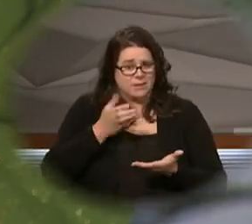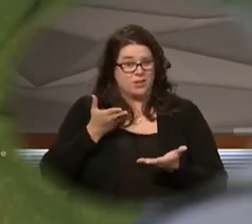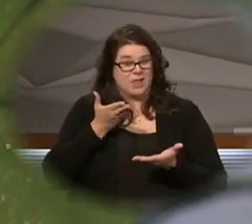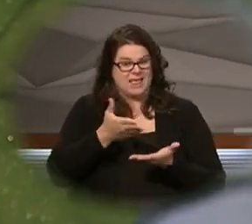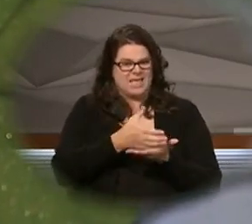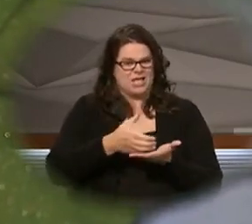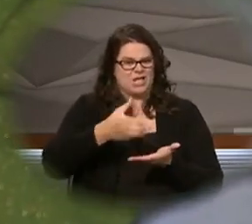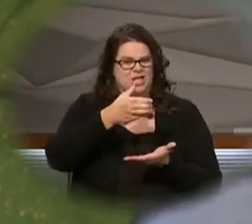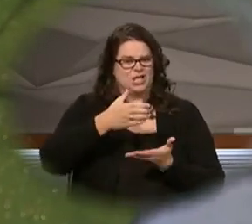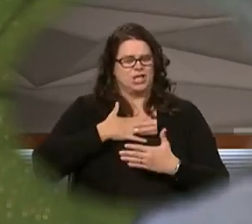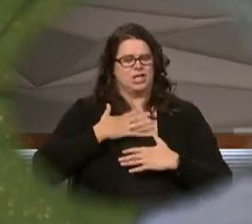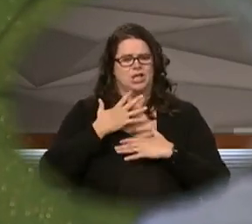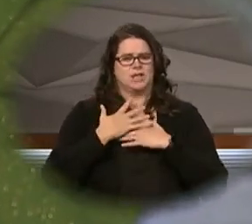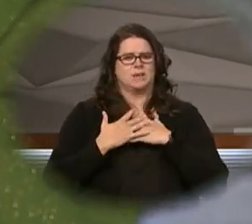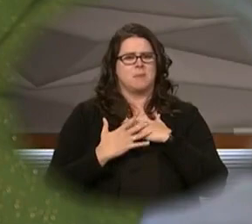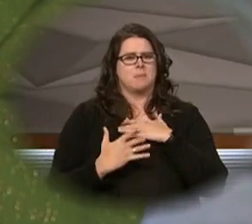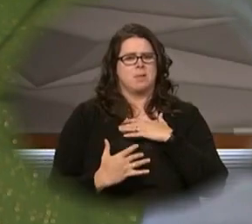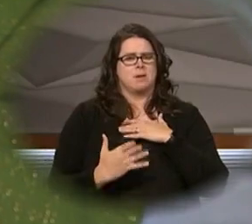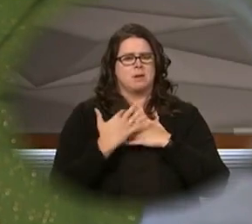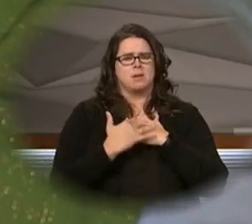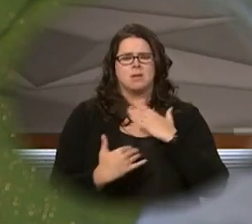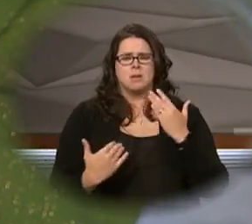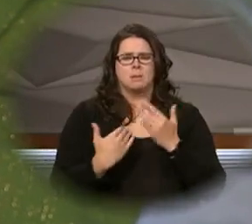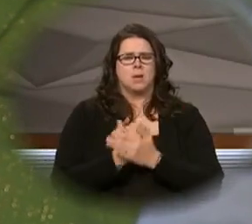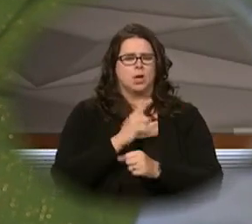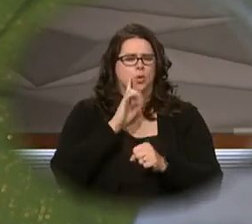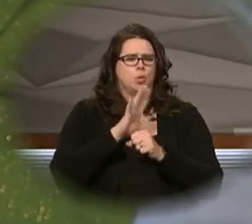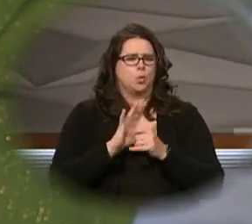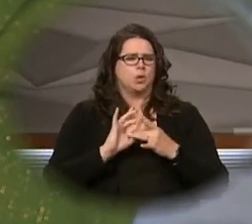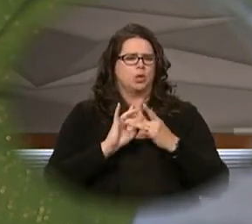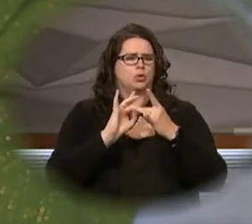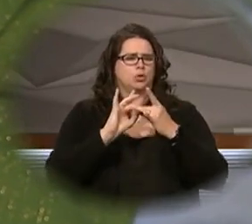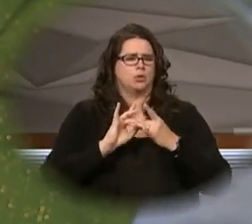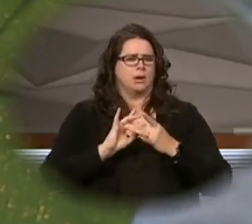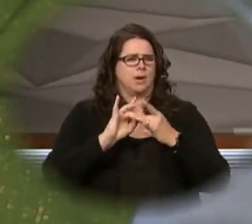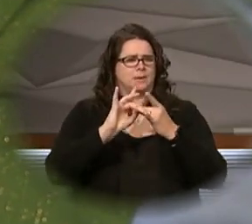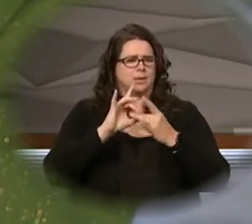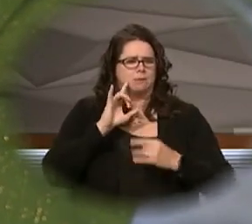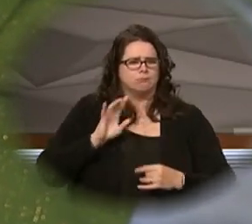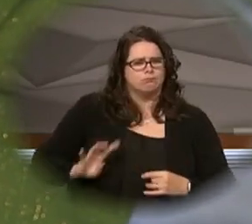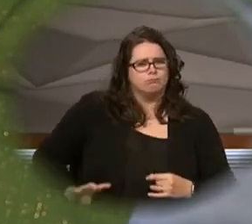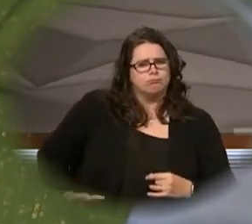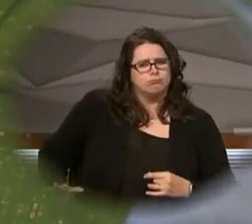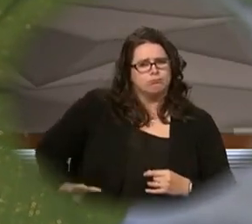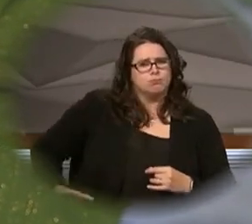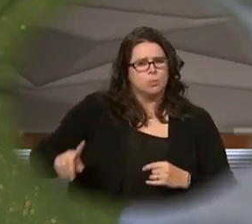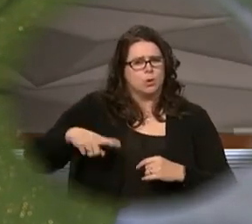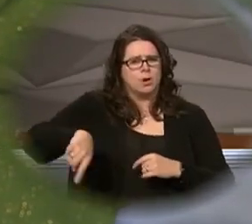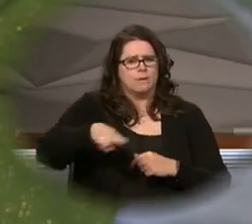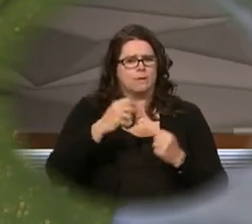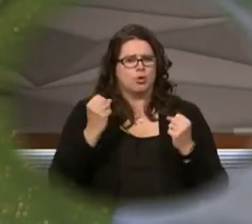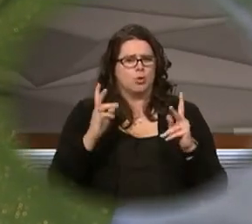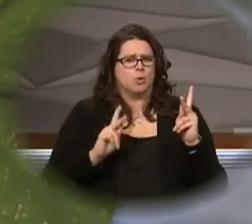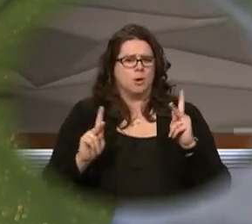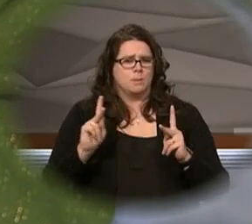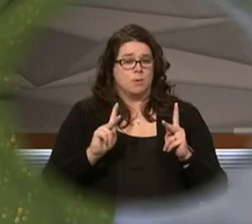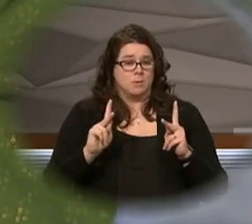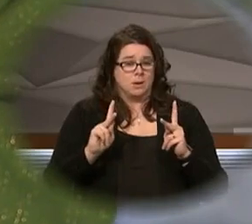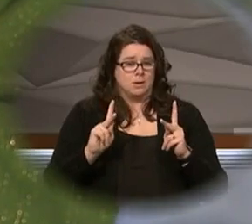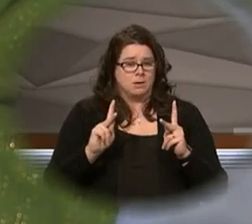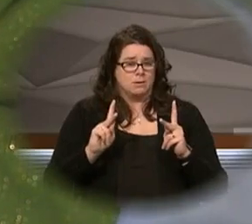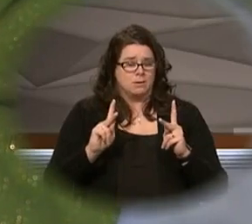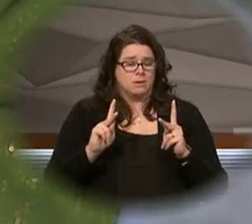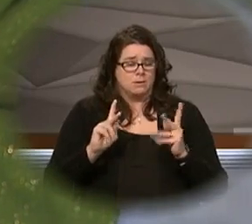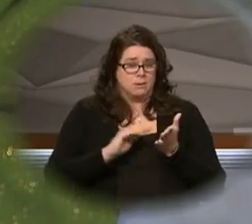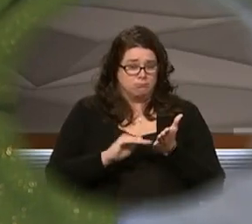from it. For this is the chalice of my blood, the blood of the new and eternal covenant, which will be poured out for you and